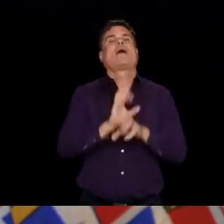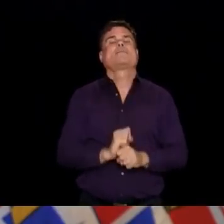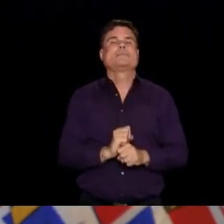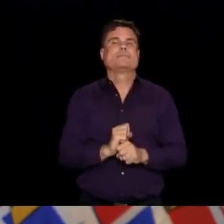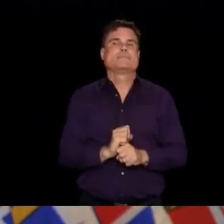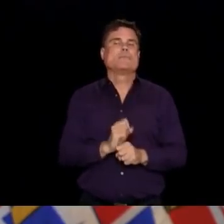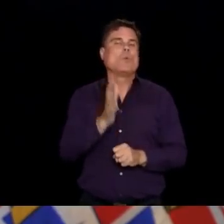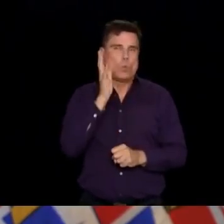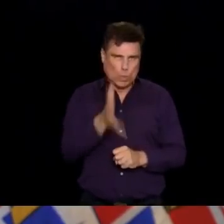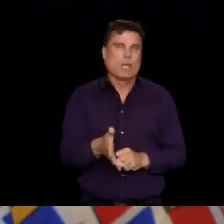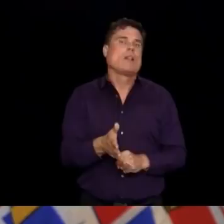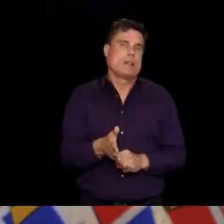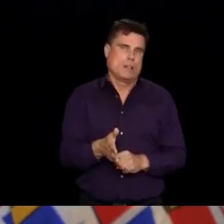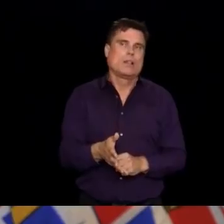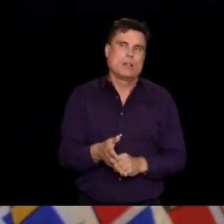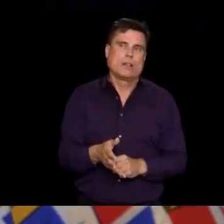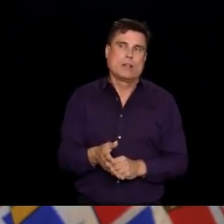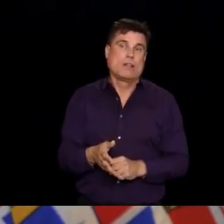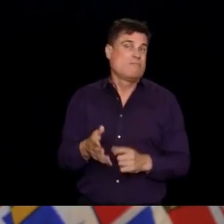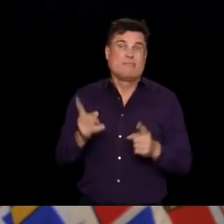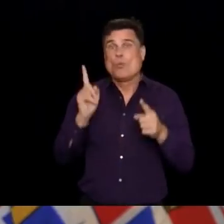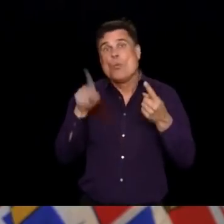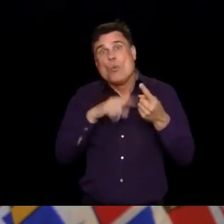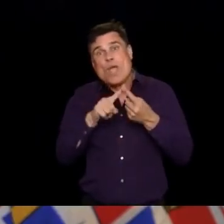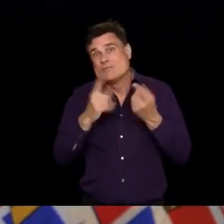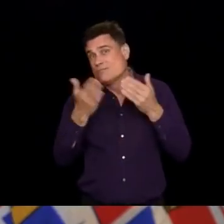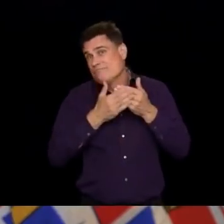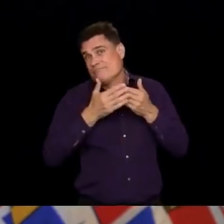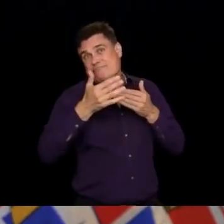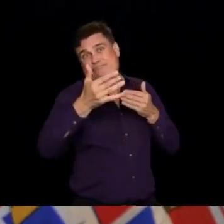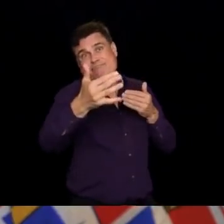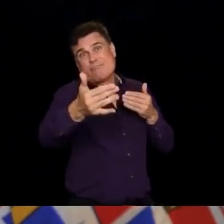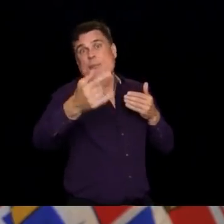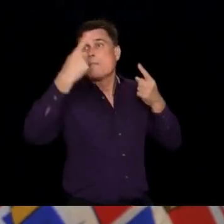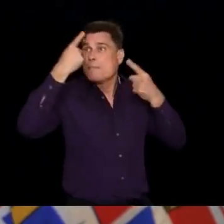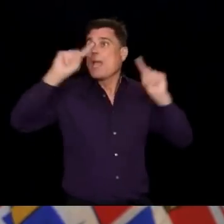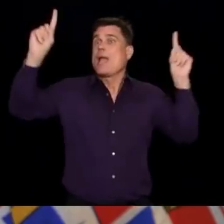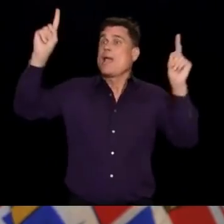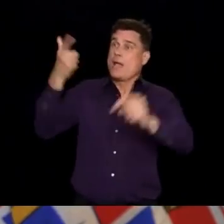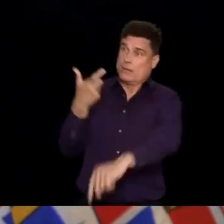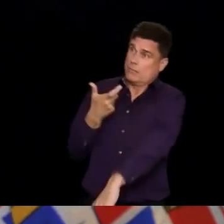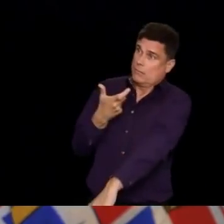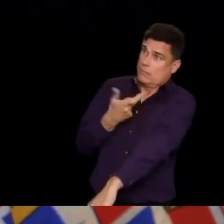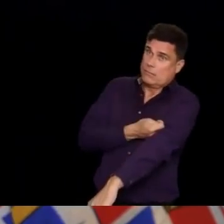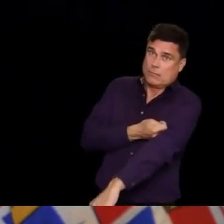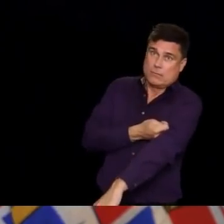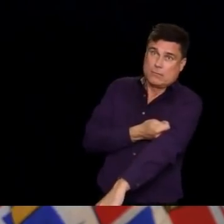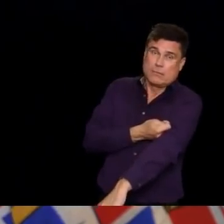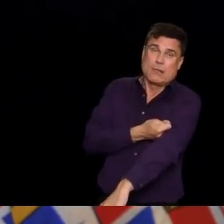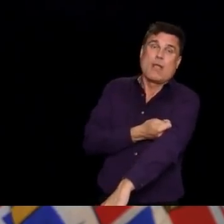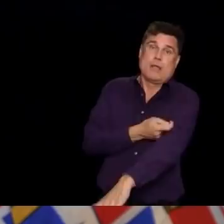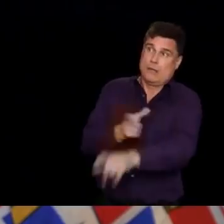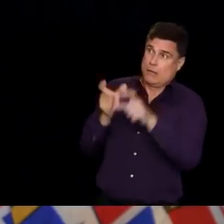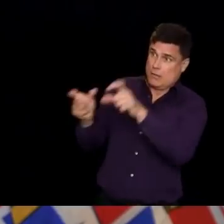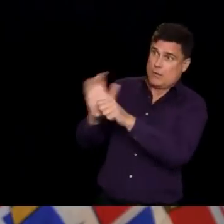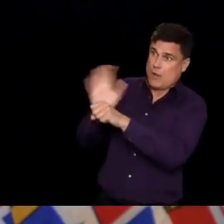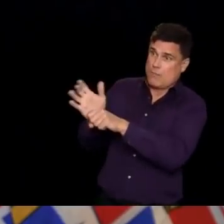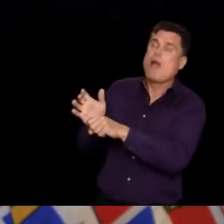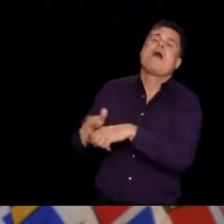retail outlets and transportation, those are the things that we know work to prevent transmission of this virus.